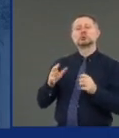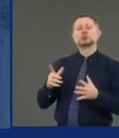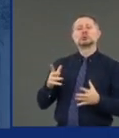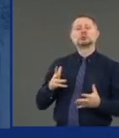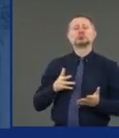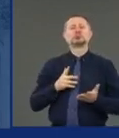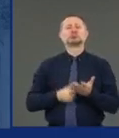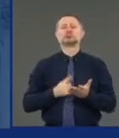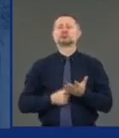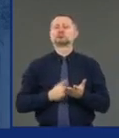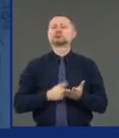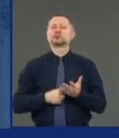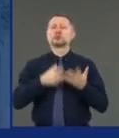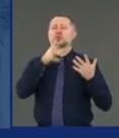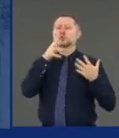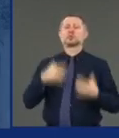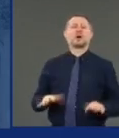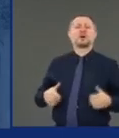redistribution of wealth.